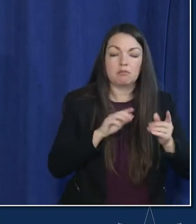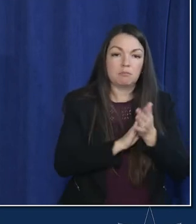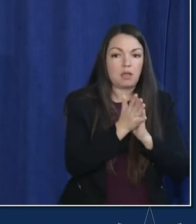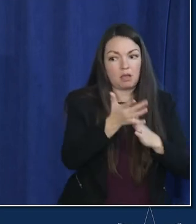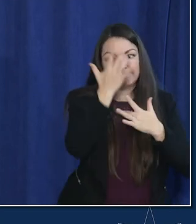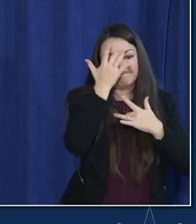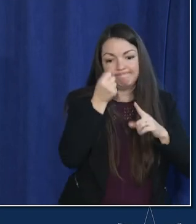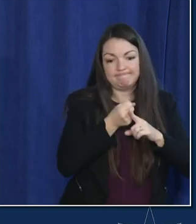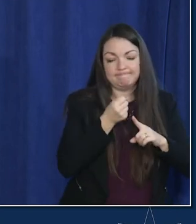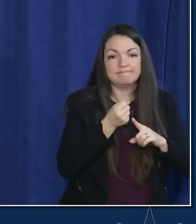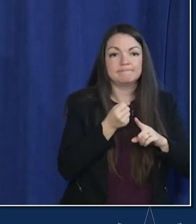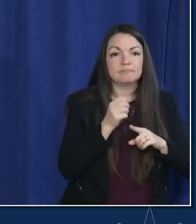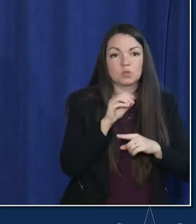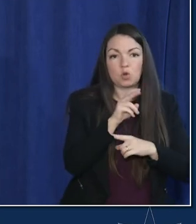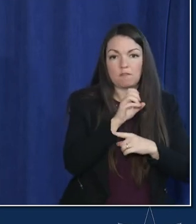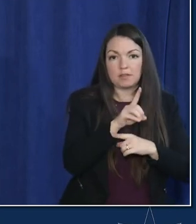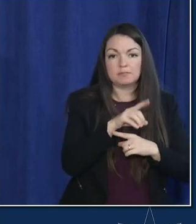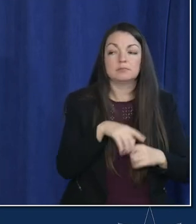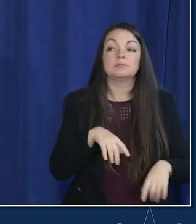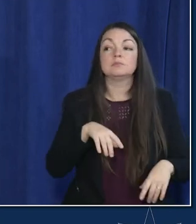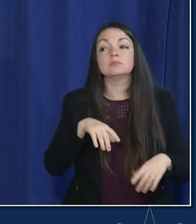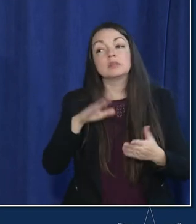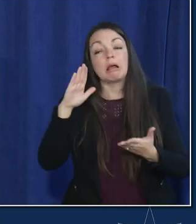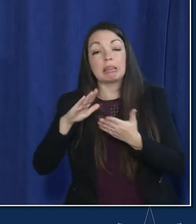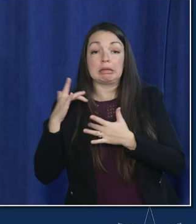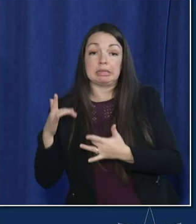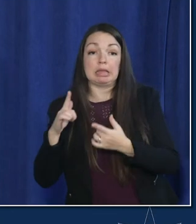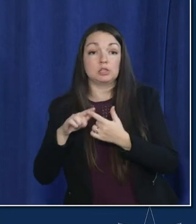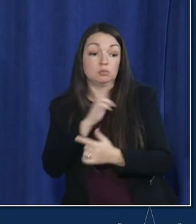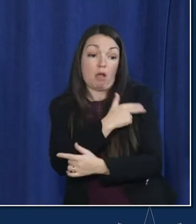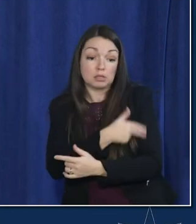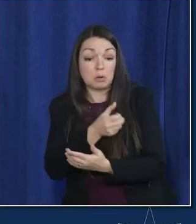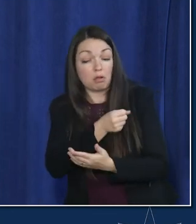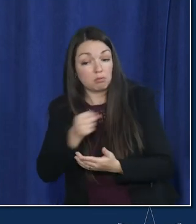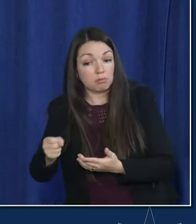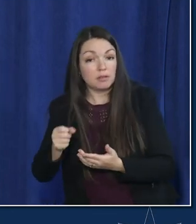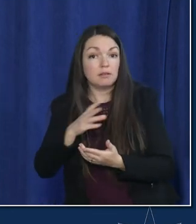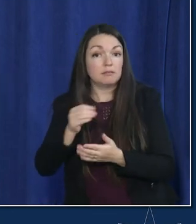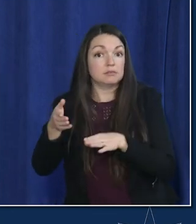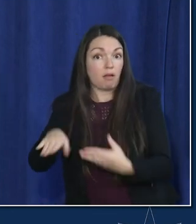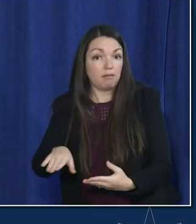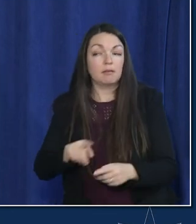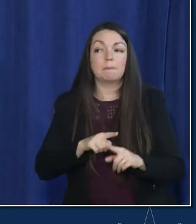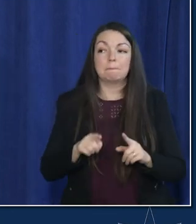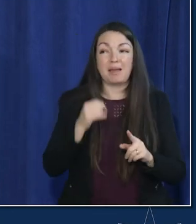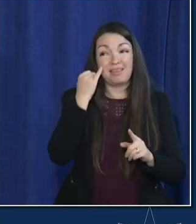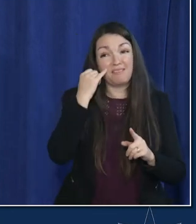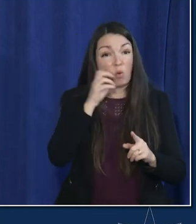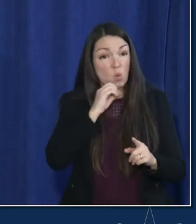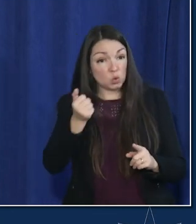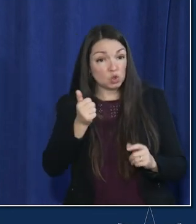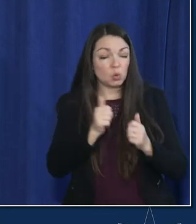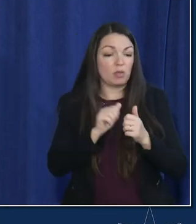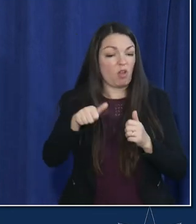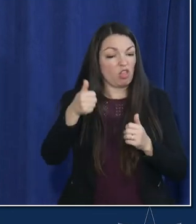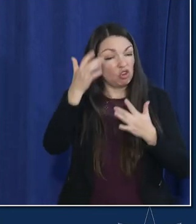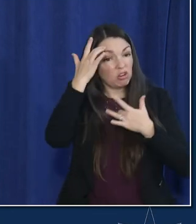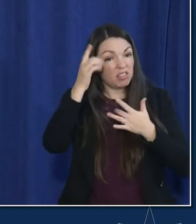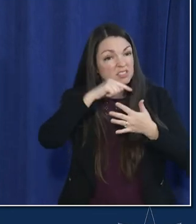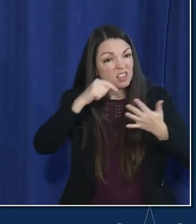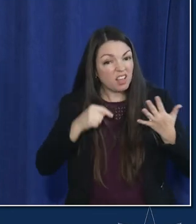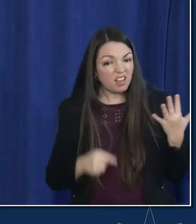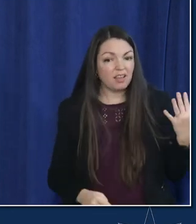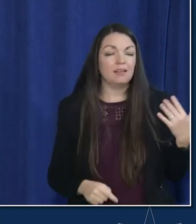hospitalized and die um but nevertheless when people are older especially and they have underlying conditions we have this vaccine available